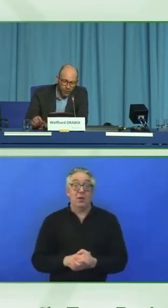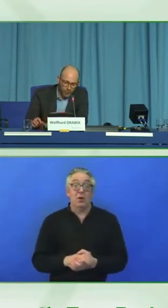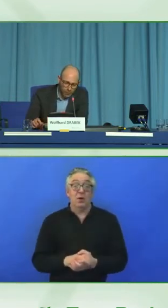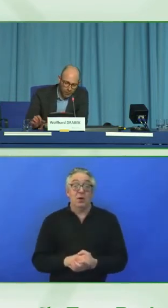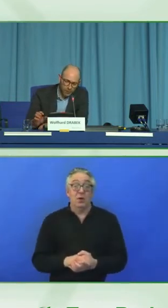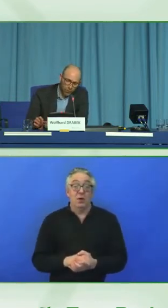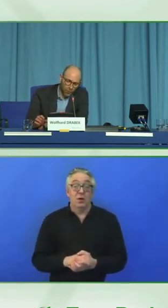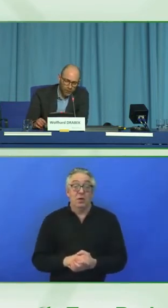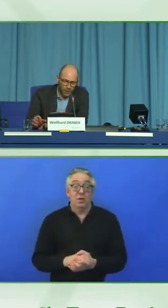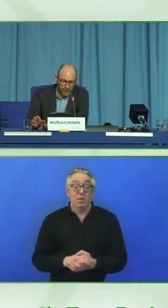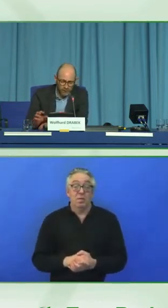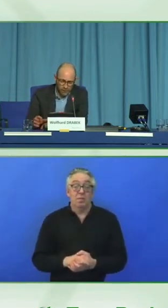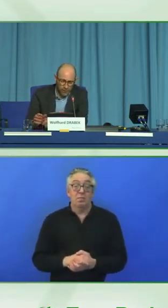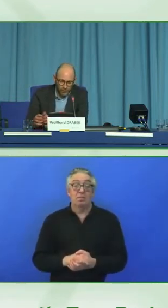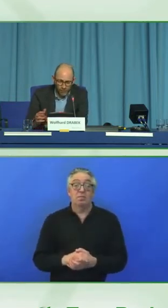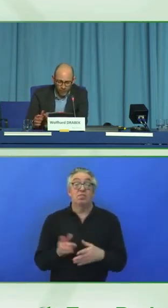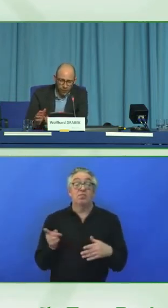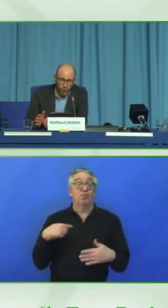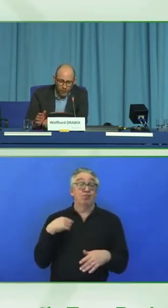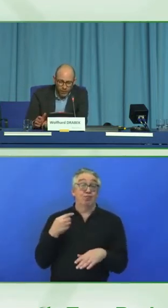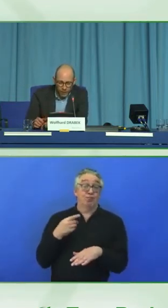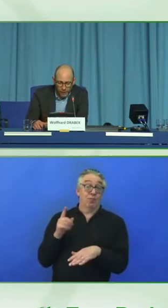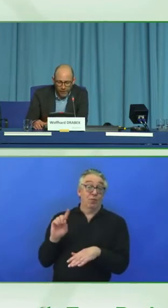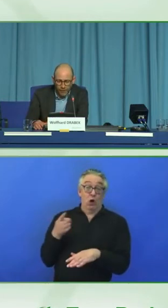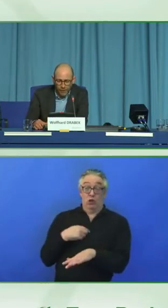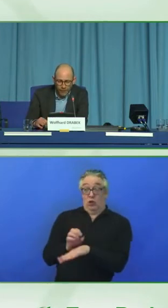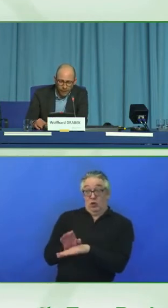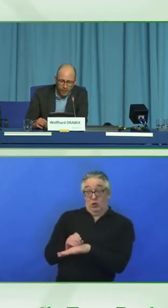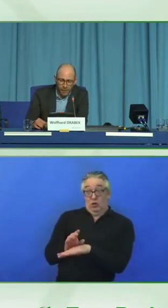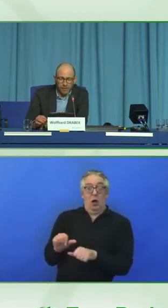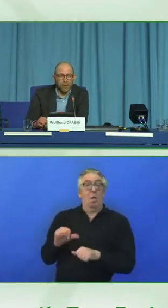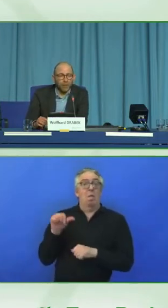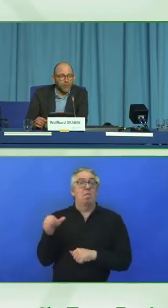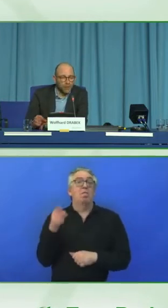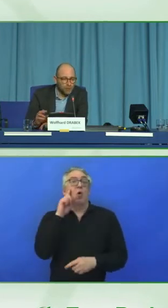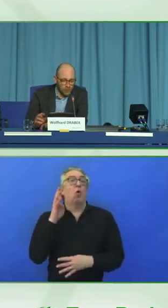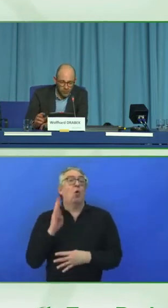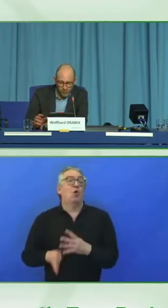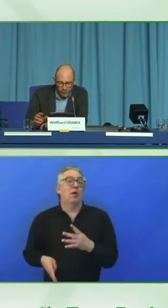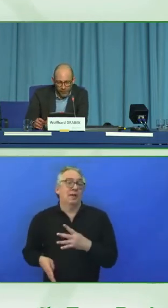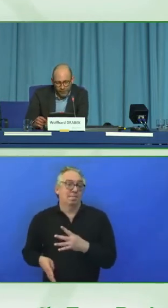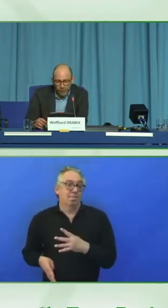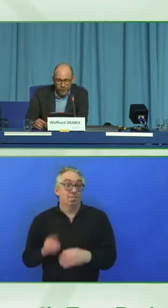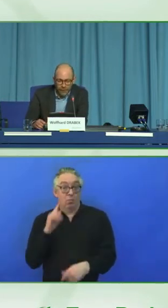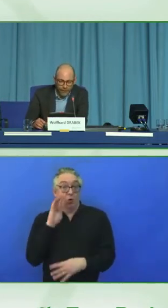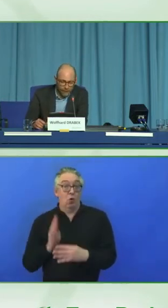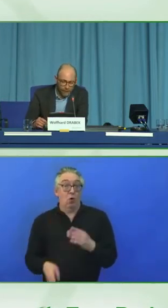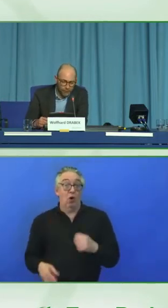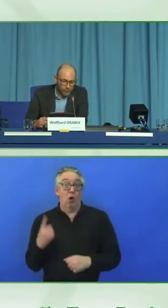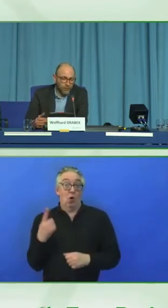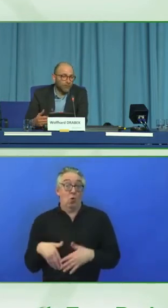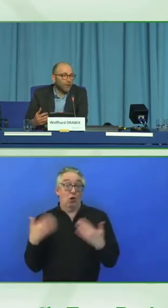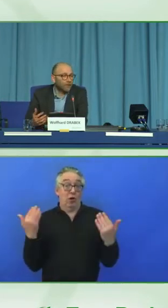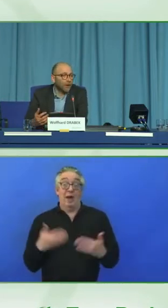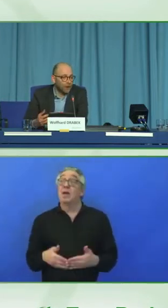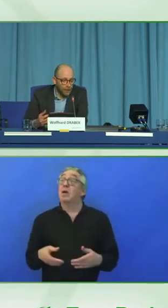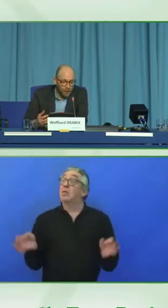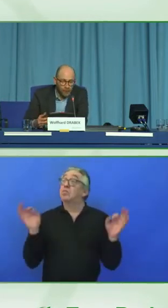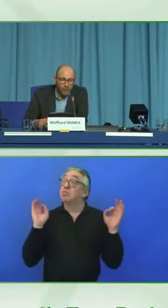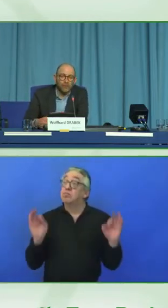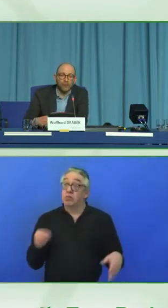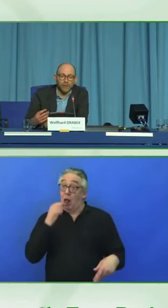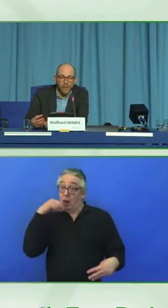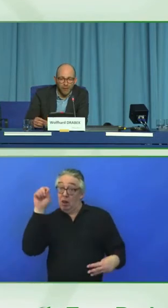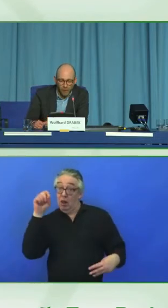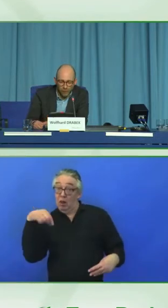audit. The audit normally takes about one day and after that the company is certified. And, the Fair for